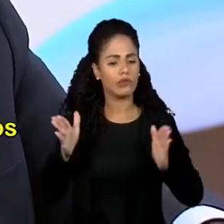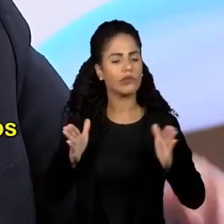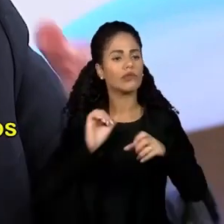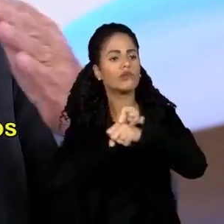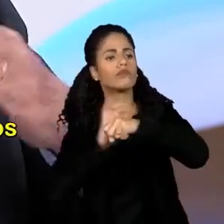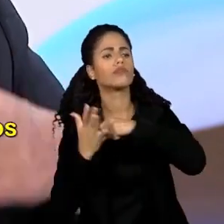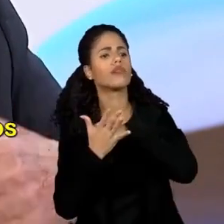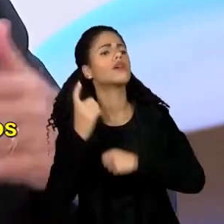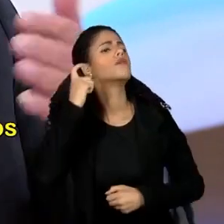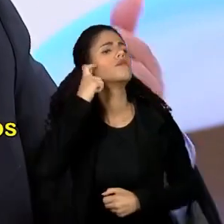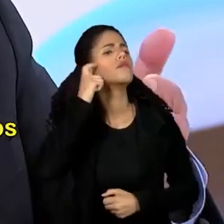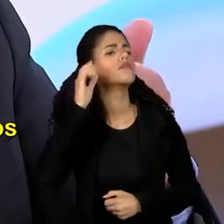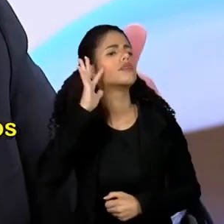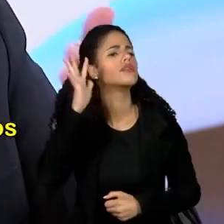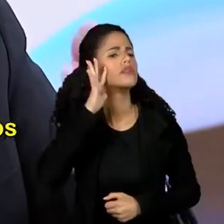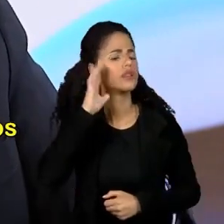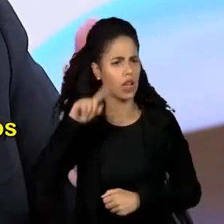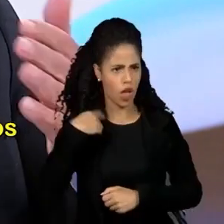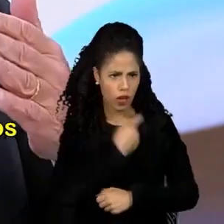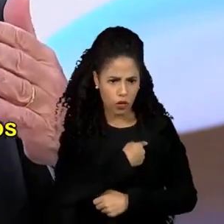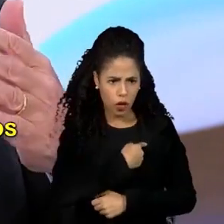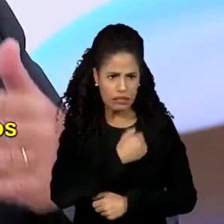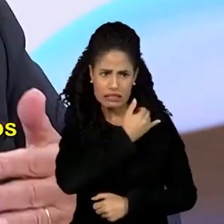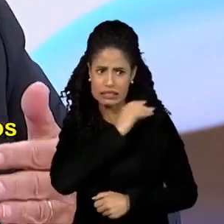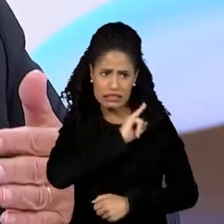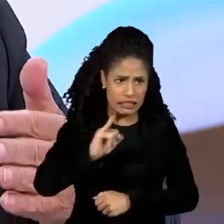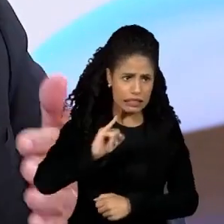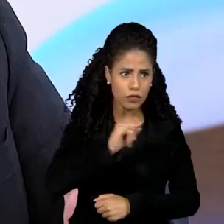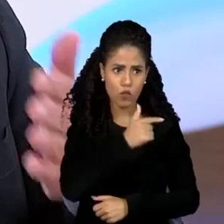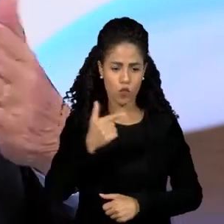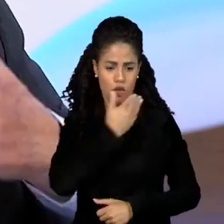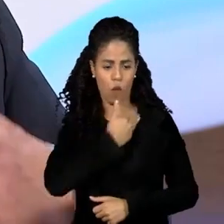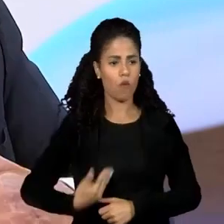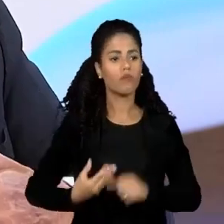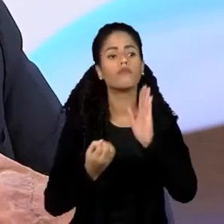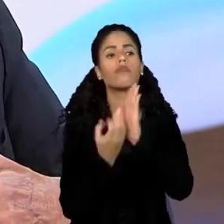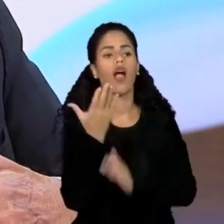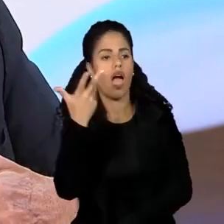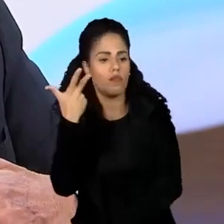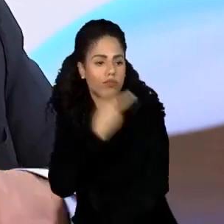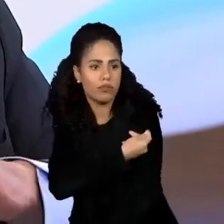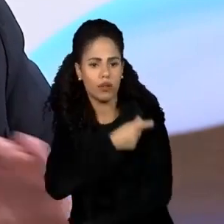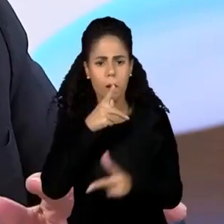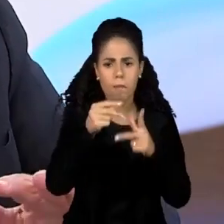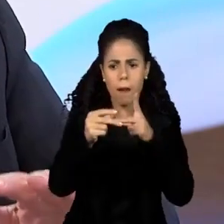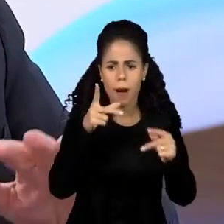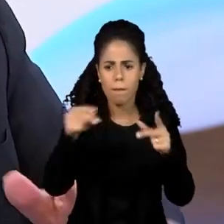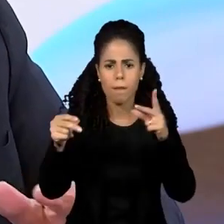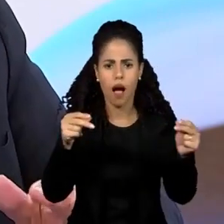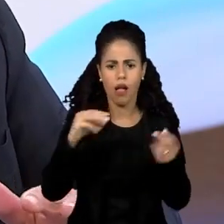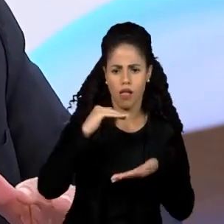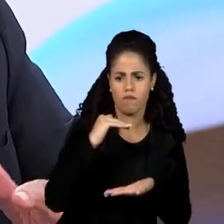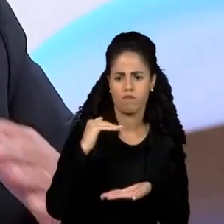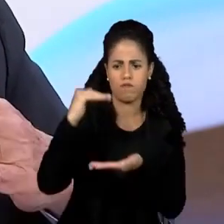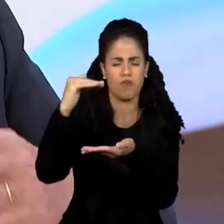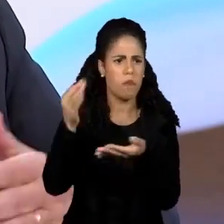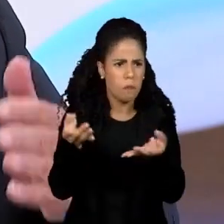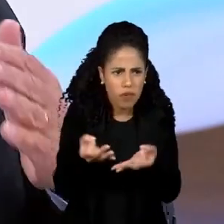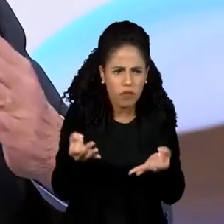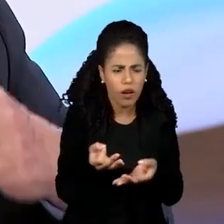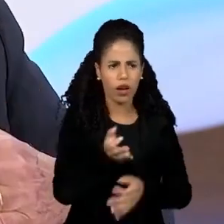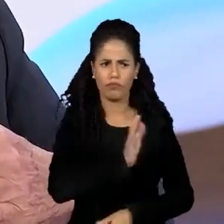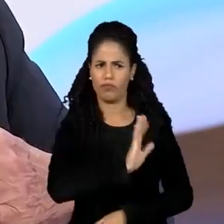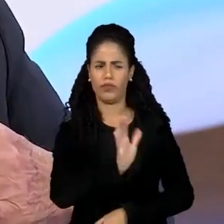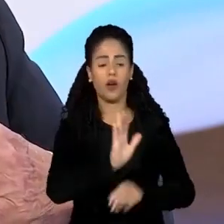been without government efforts to create the vaccine and distribute it. Wasn't done perfectly, but